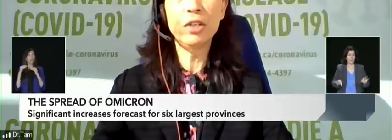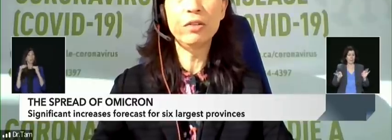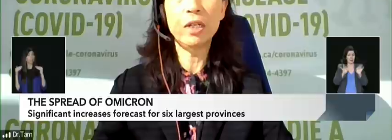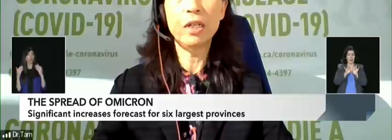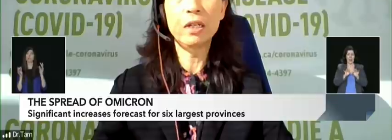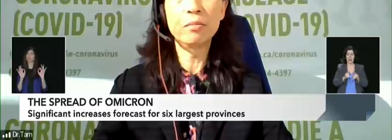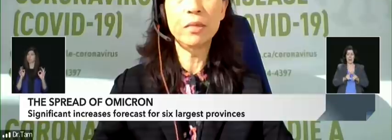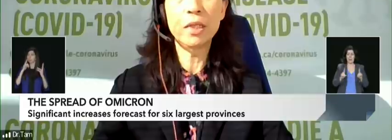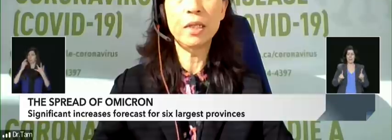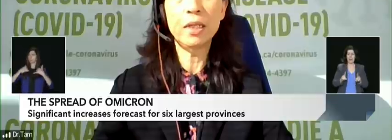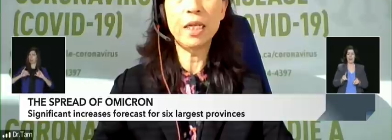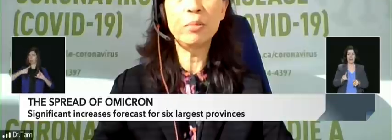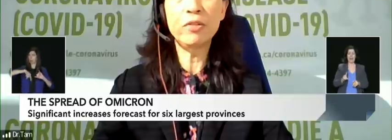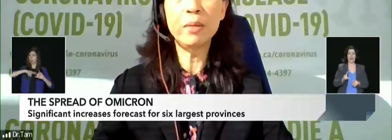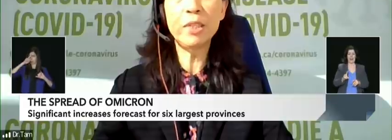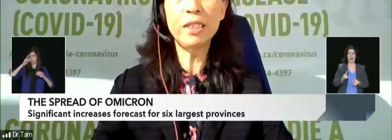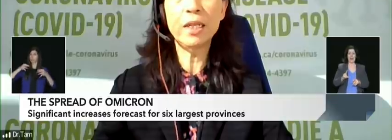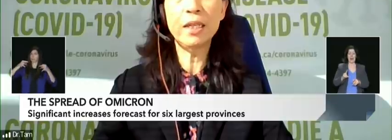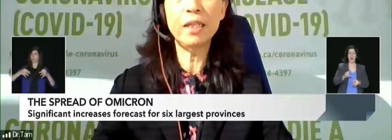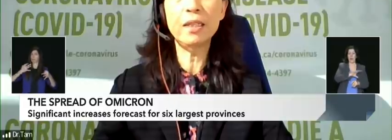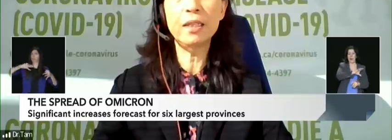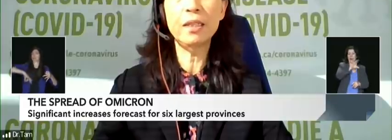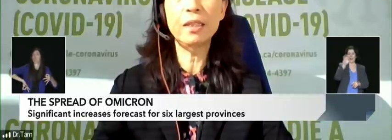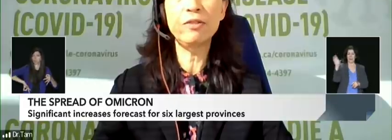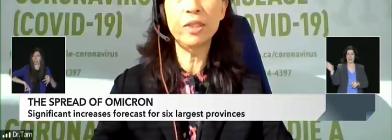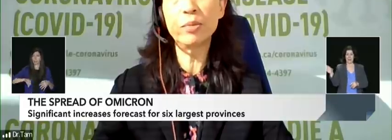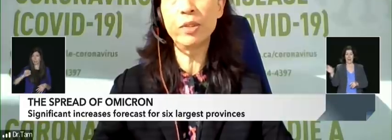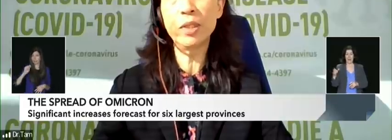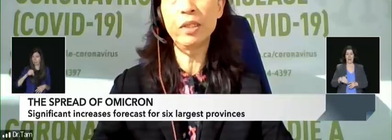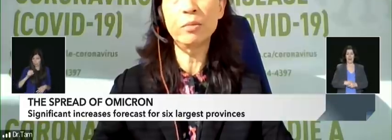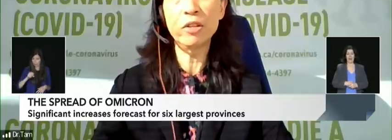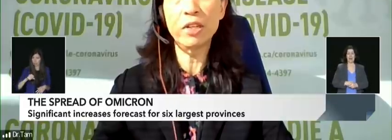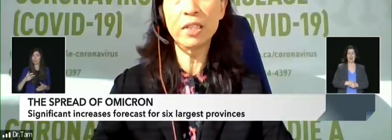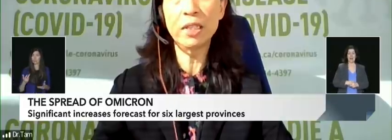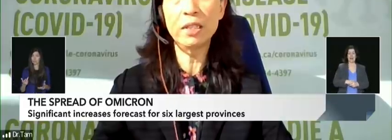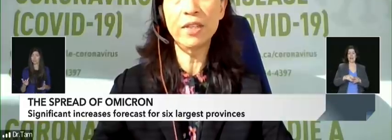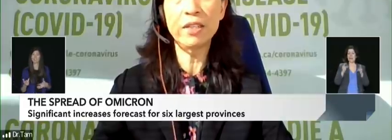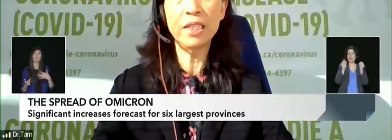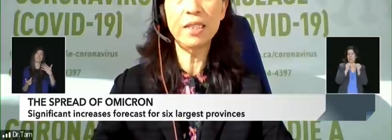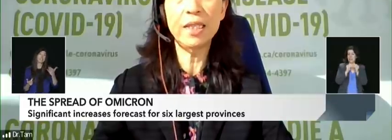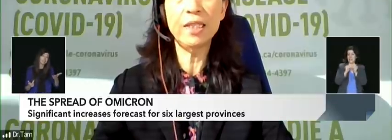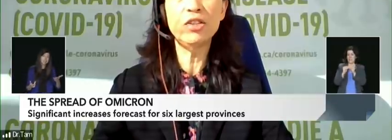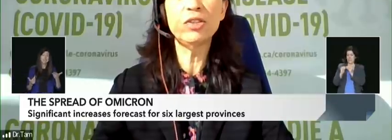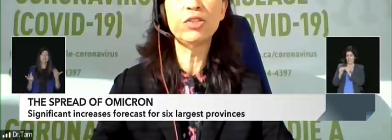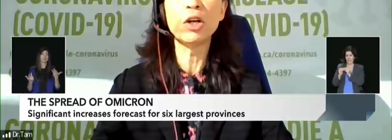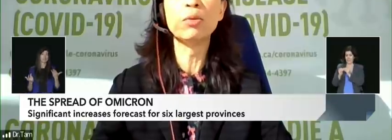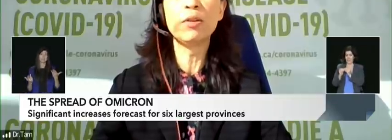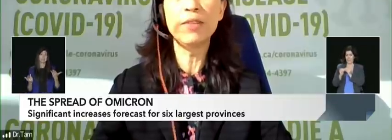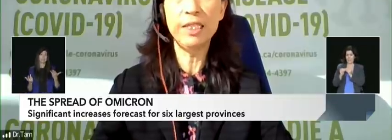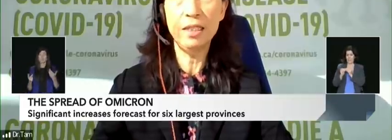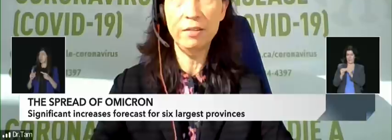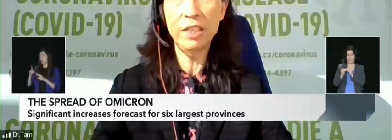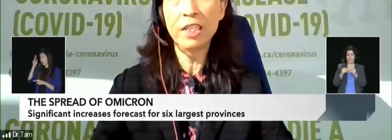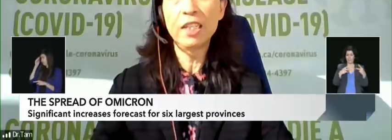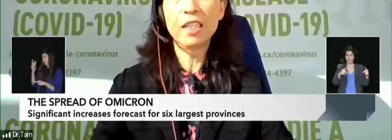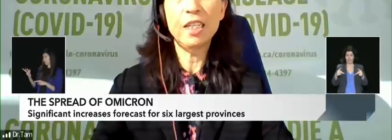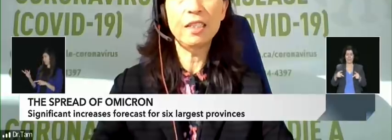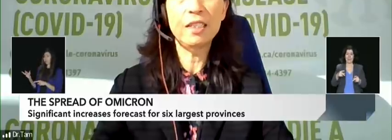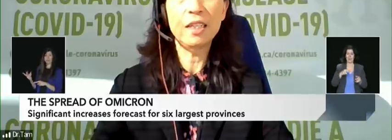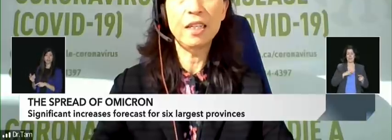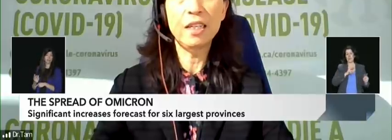us to know that parameter. I think the difference between the Omicron and other variants is that it's just so pervasive